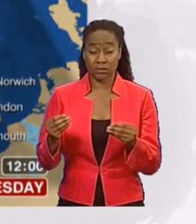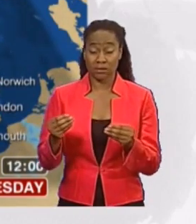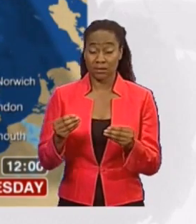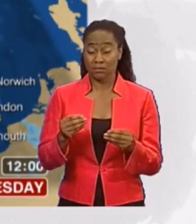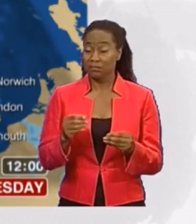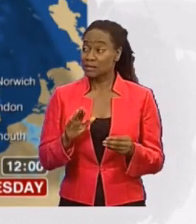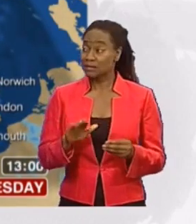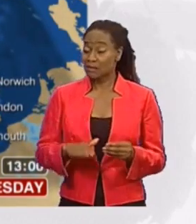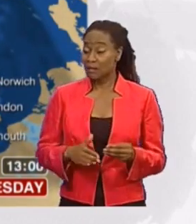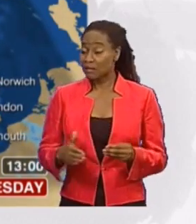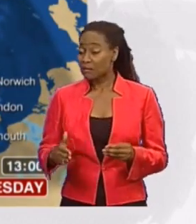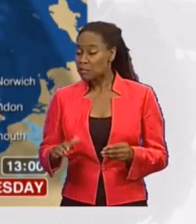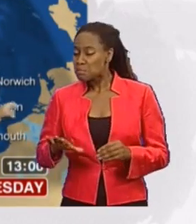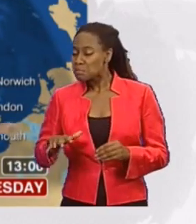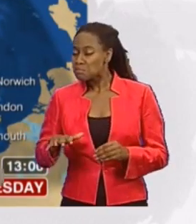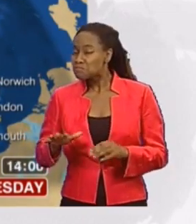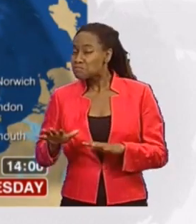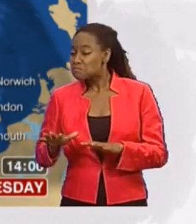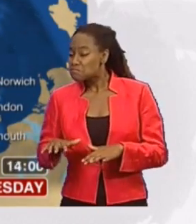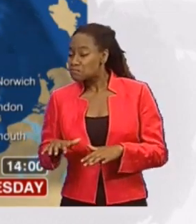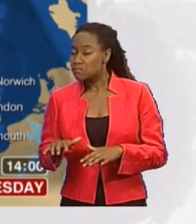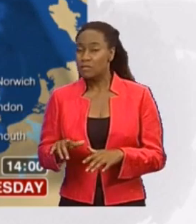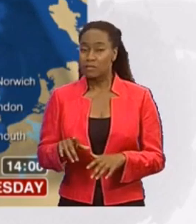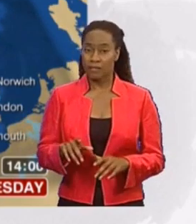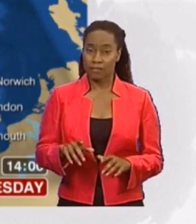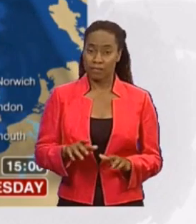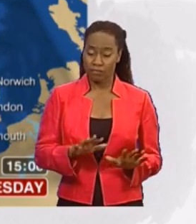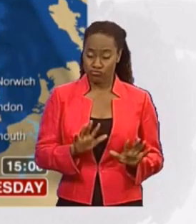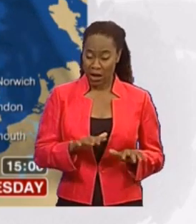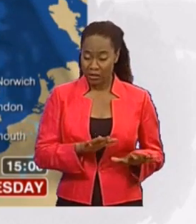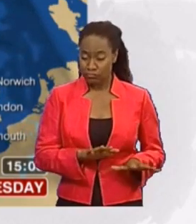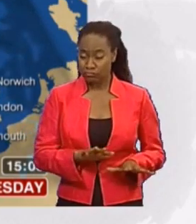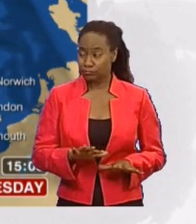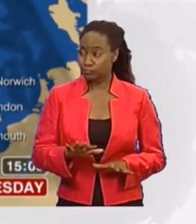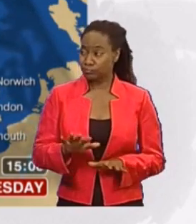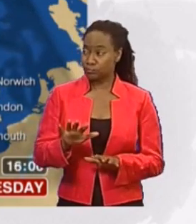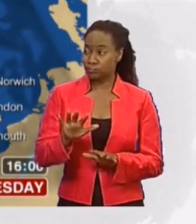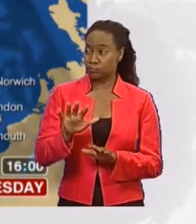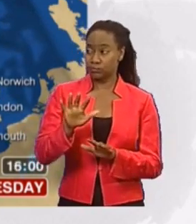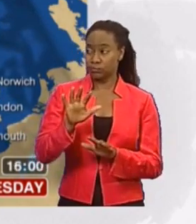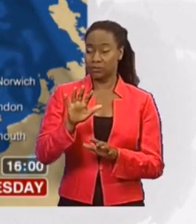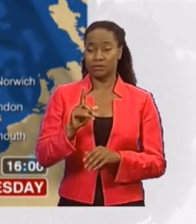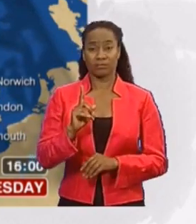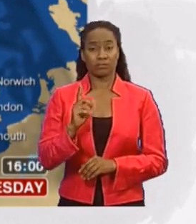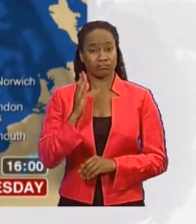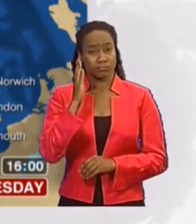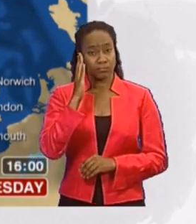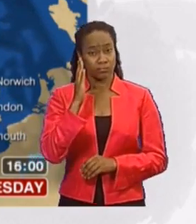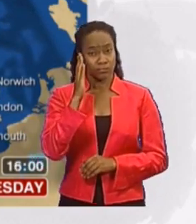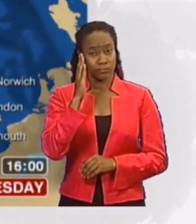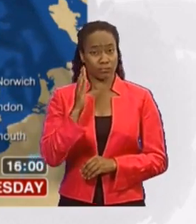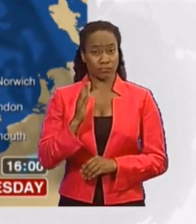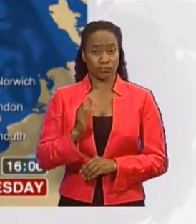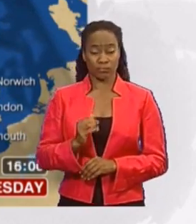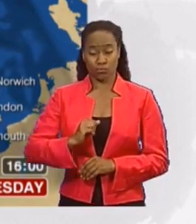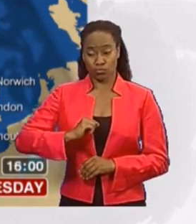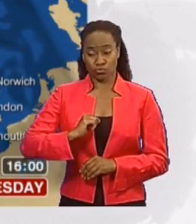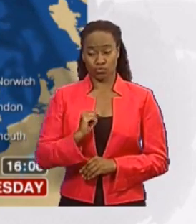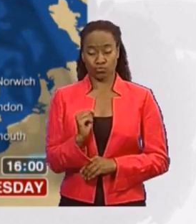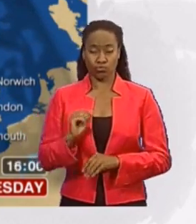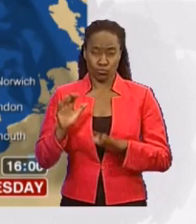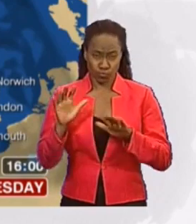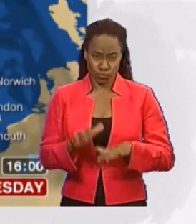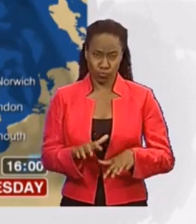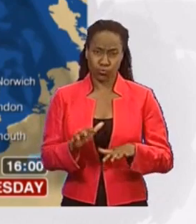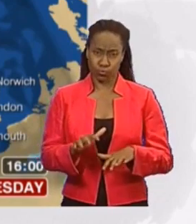as many towards the south and east, that weather system will have eased its way through there, but the showers certainly come to life, a bit more persistent than the rain for a time in parts of Scotland